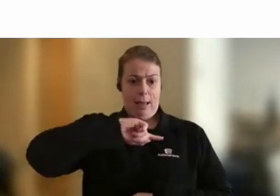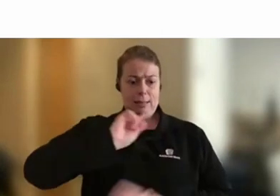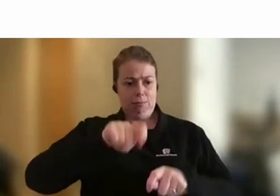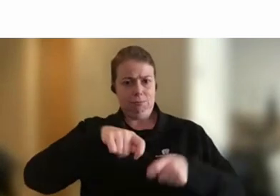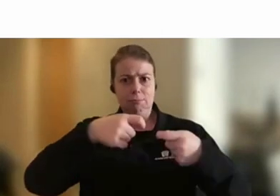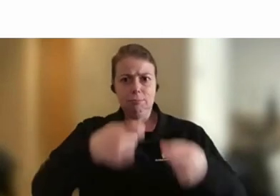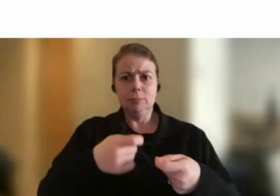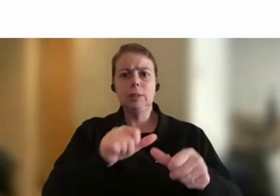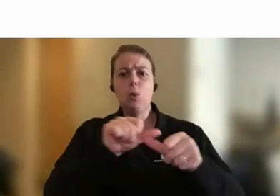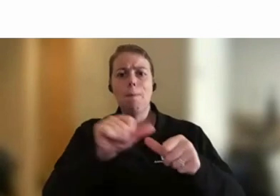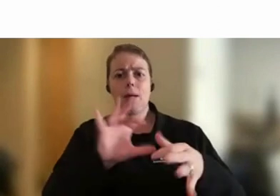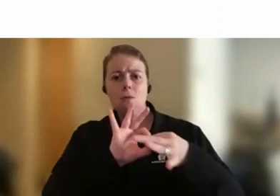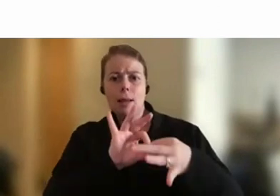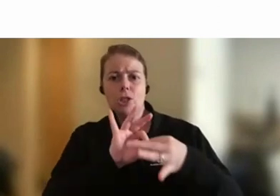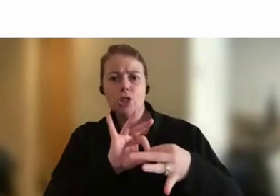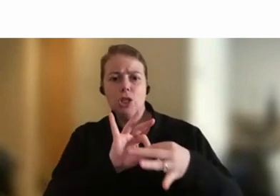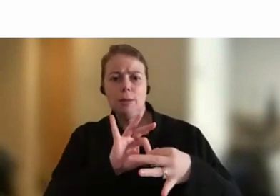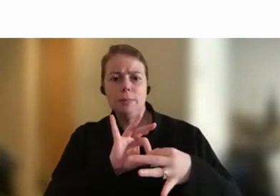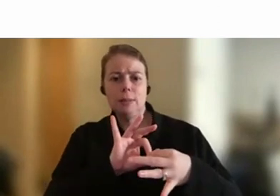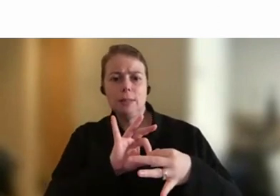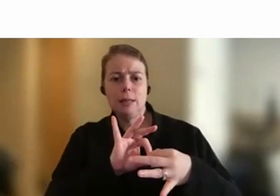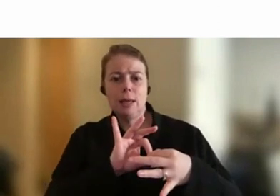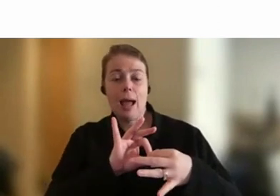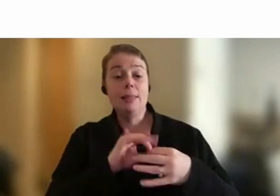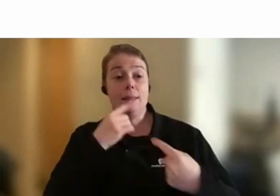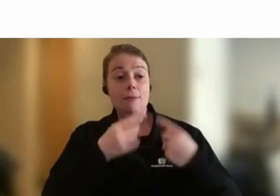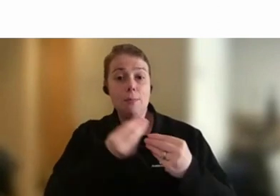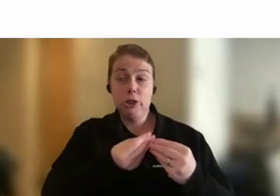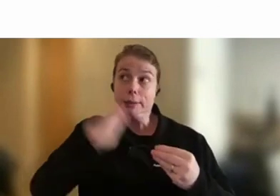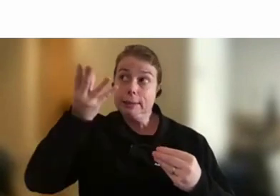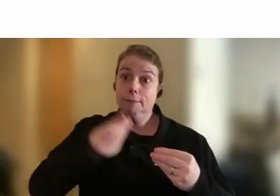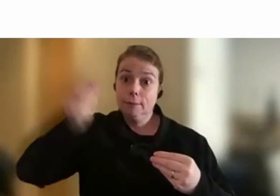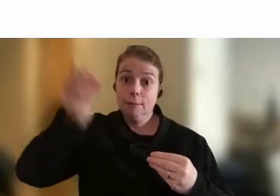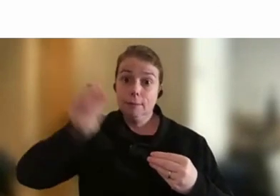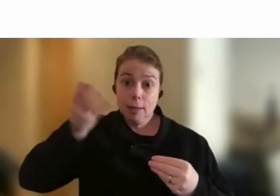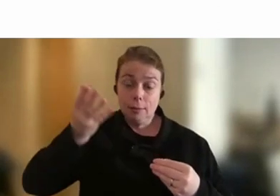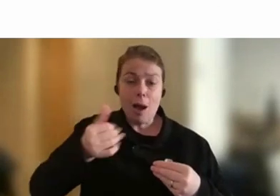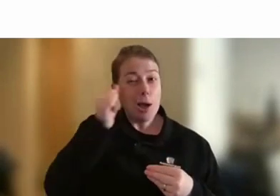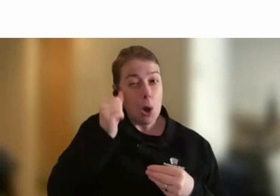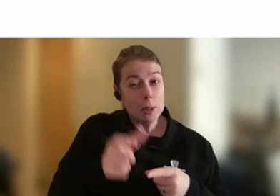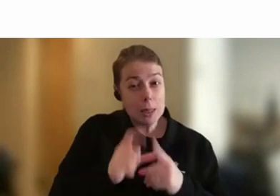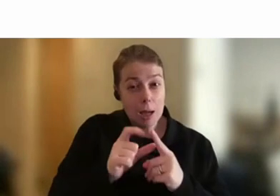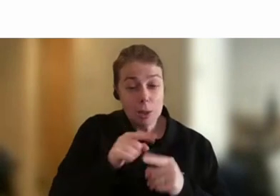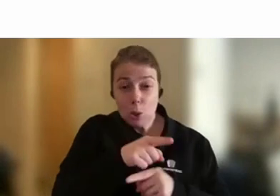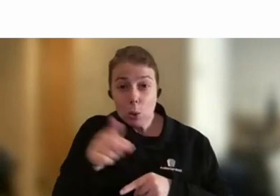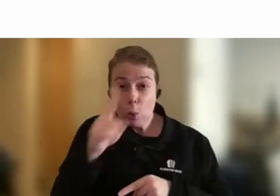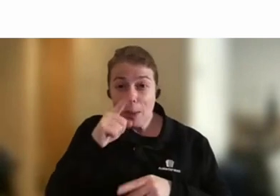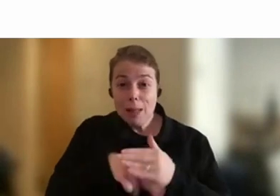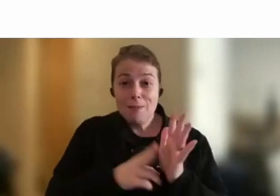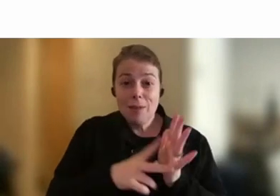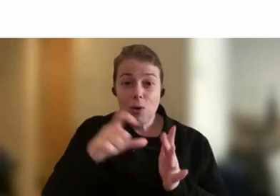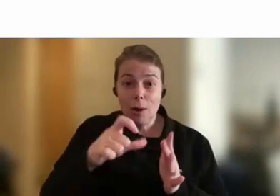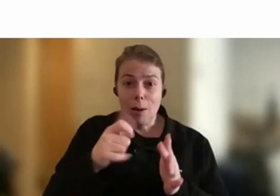better relationships and then feeding the intel up. And look, I know it's hard. You folk in Victoria, you might feel sometimes that the people